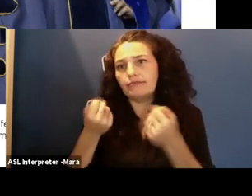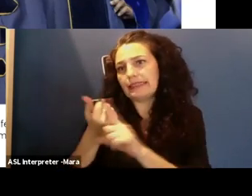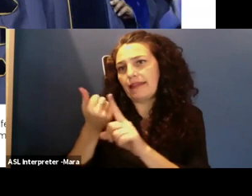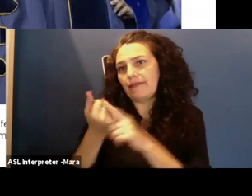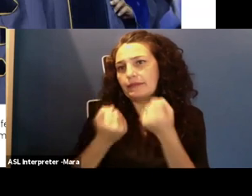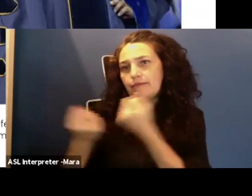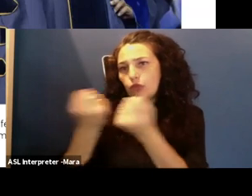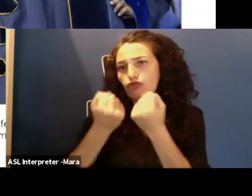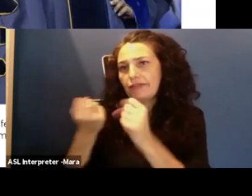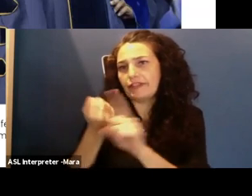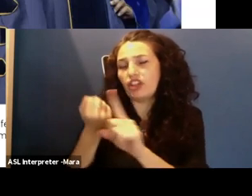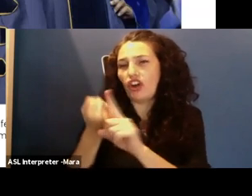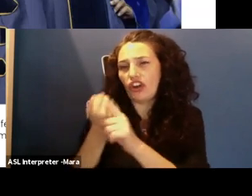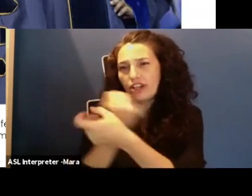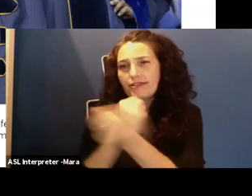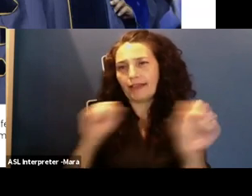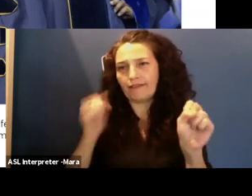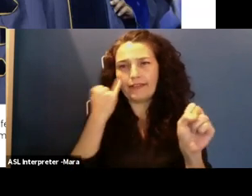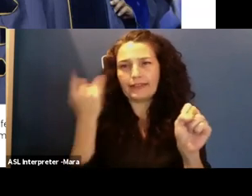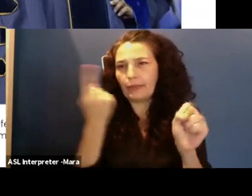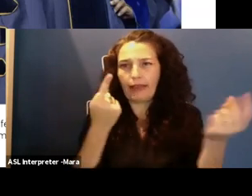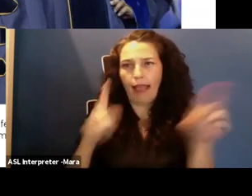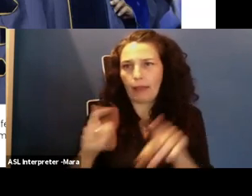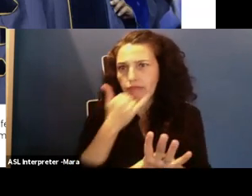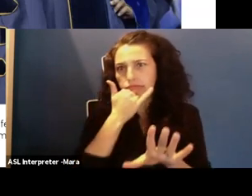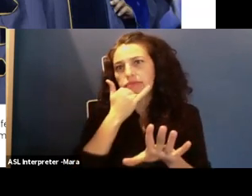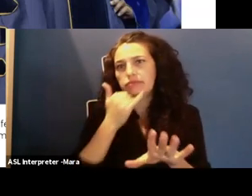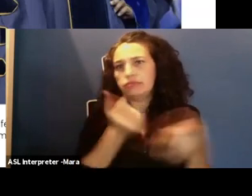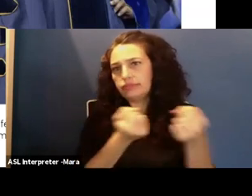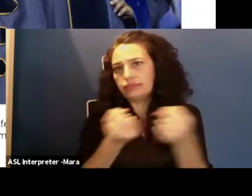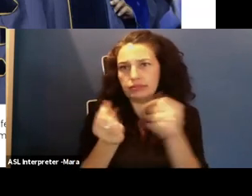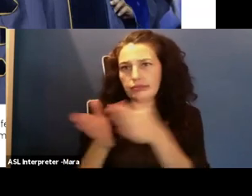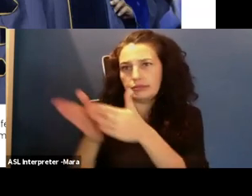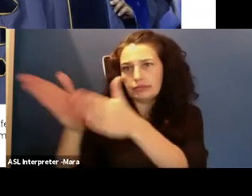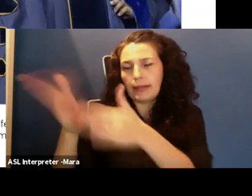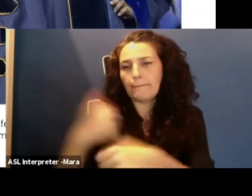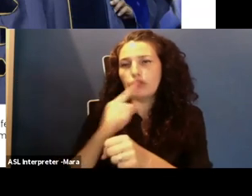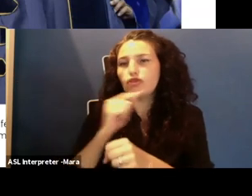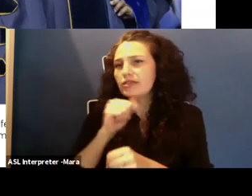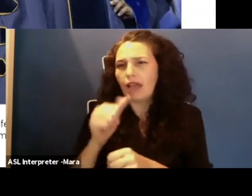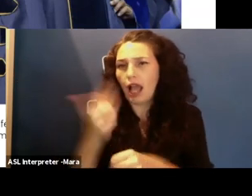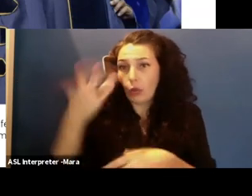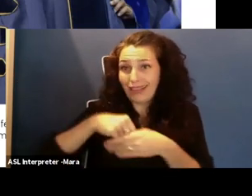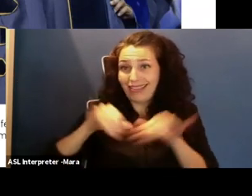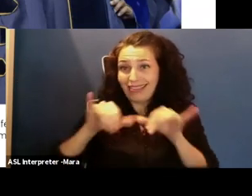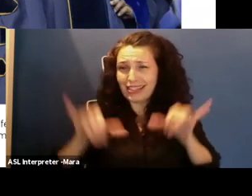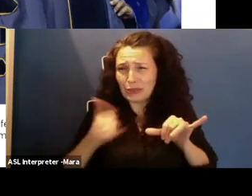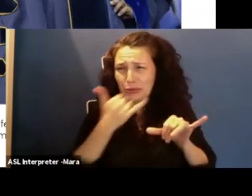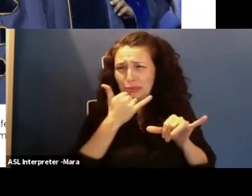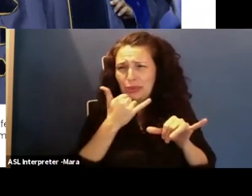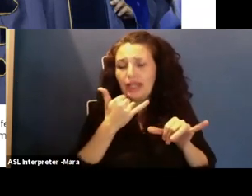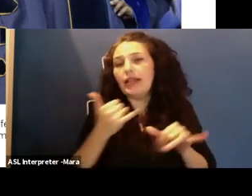if a fault is actually happening, we want to make sure that it's not a malfunction with the system, that it's actually real fault